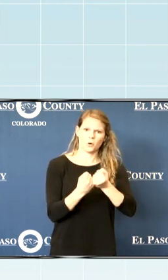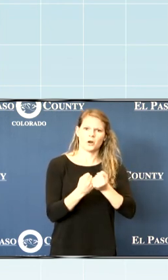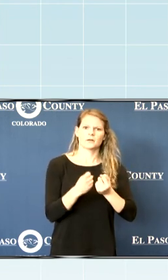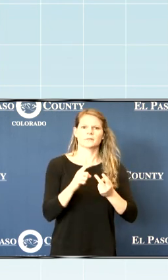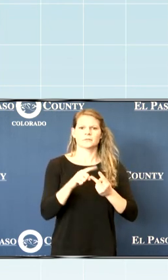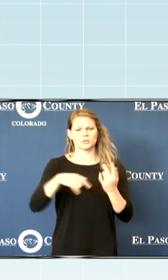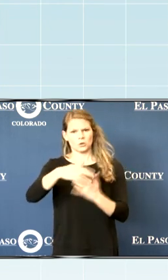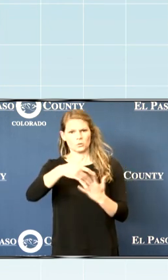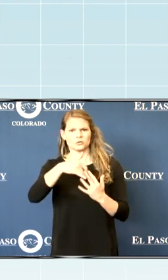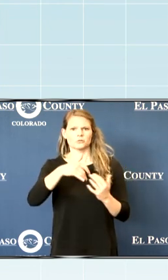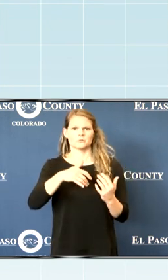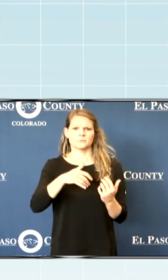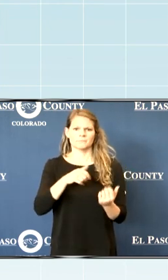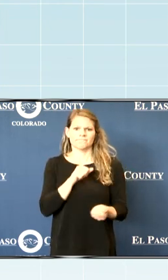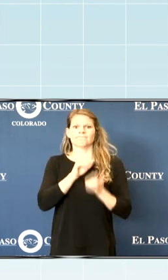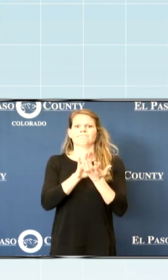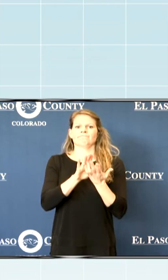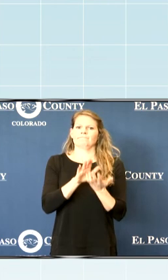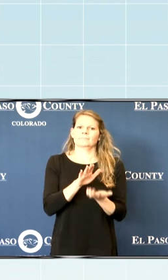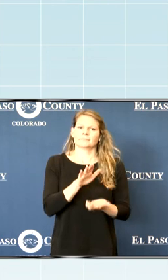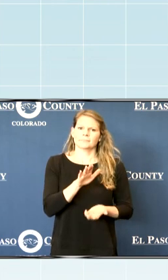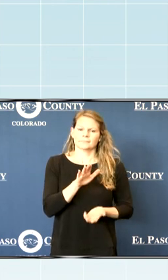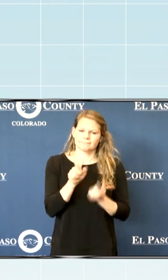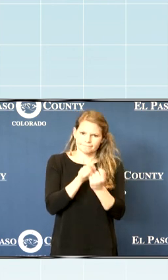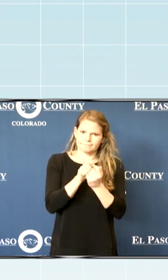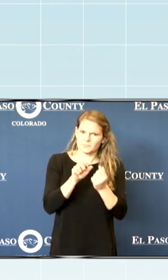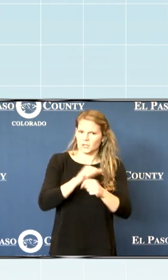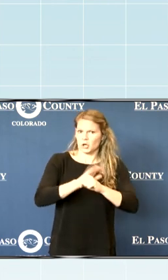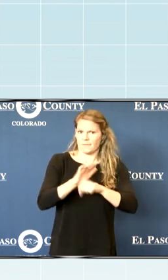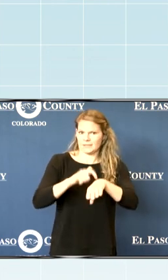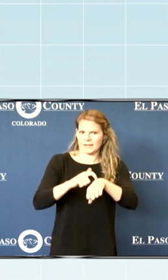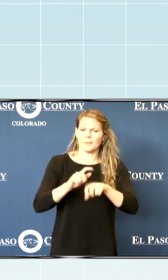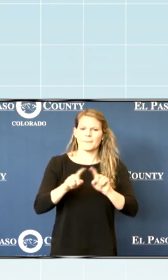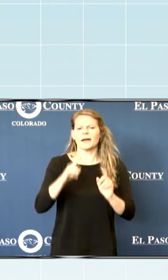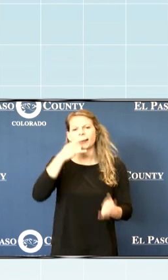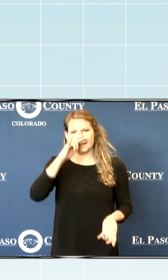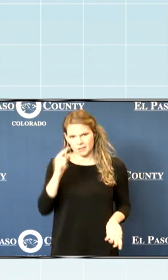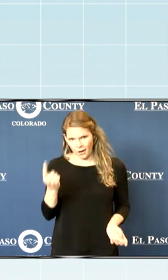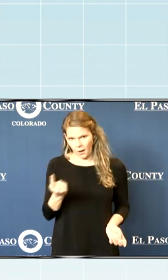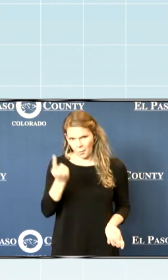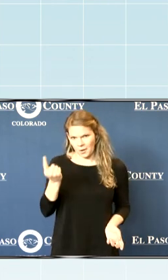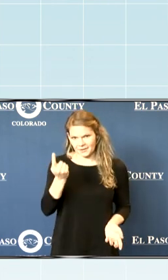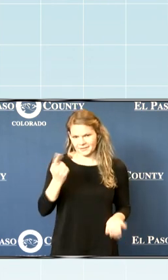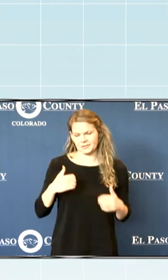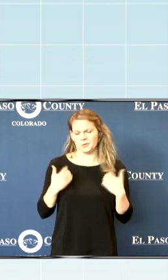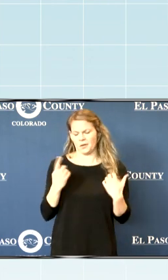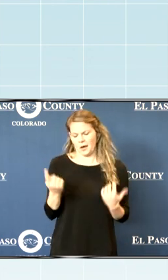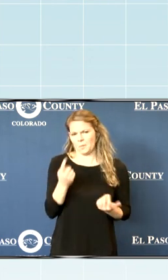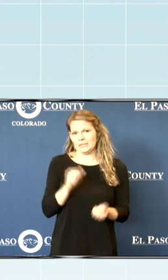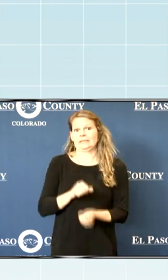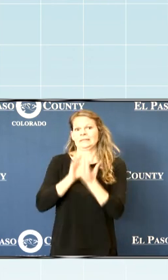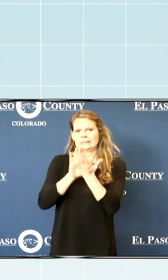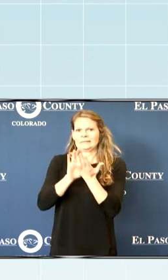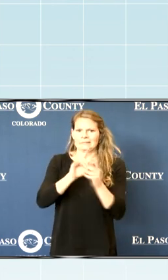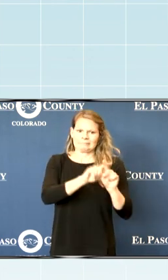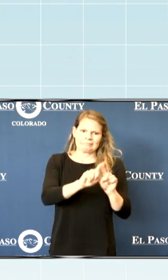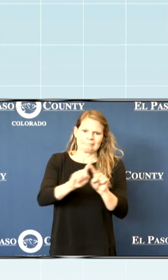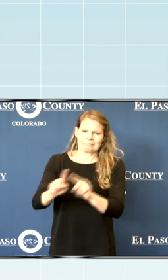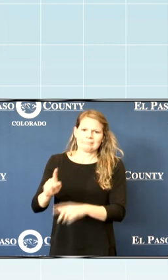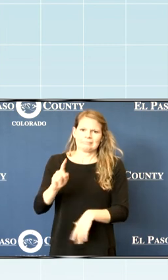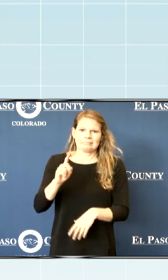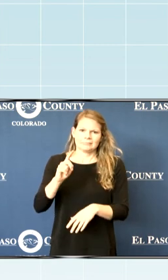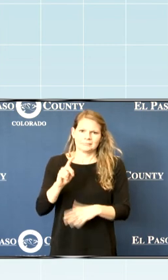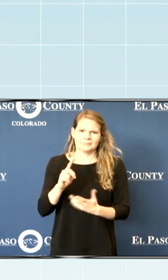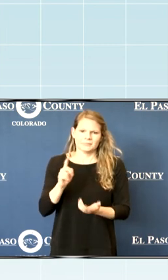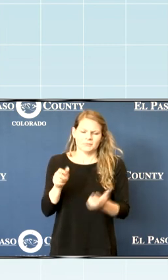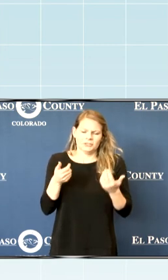social issues they faced, particularly during COVID. But as we know, kids are always youth are always facing different issues and just trying to